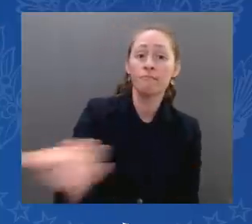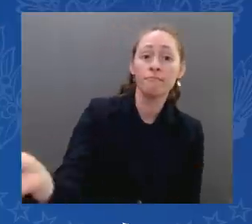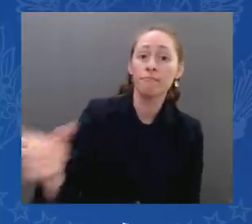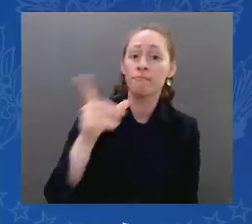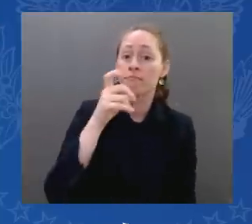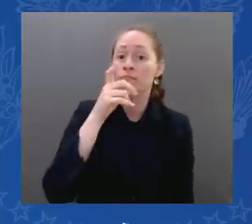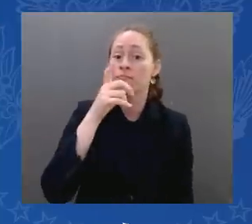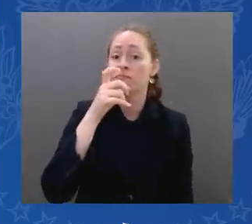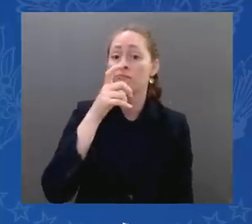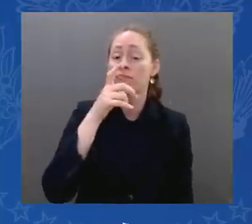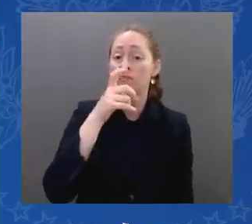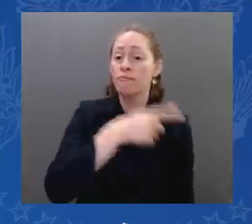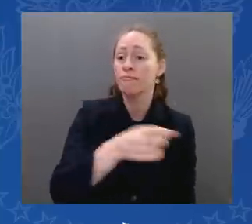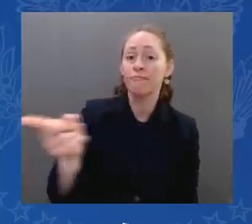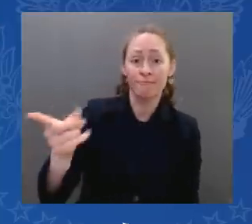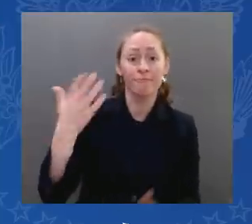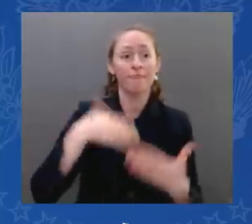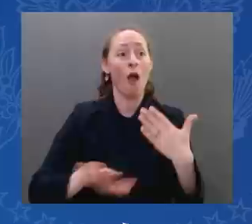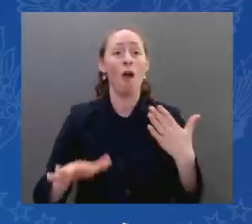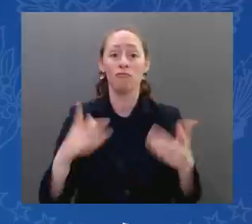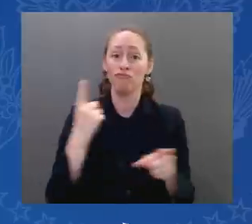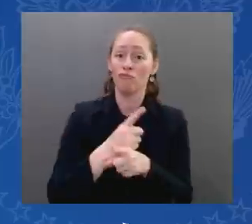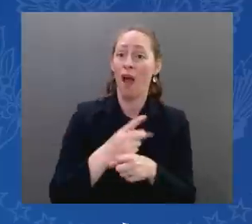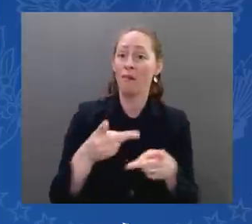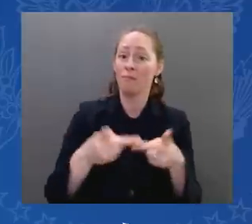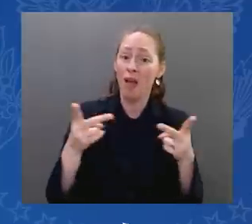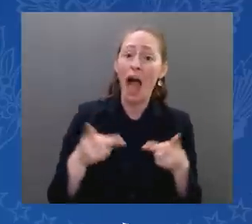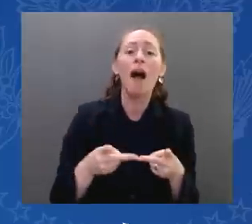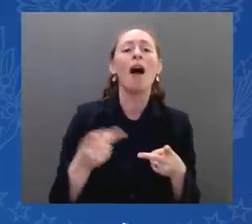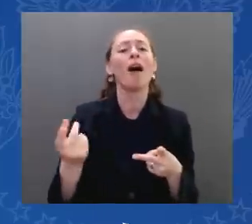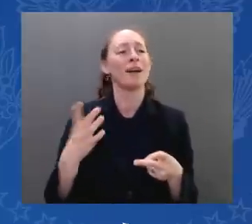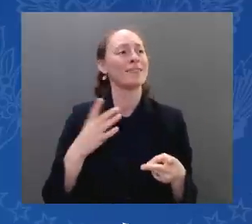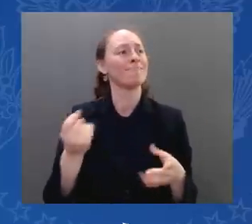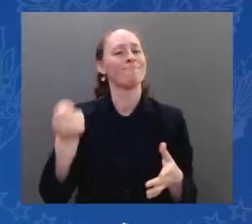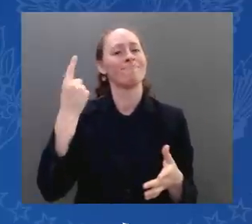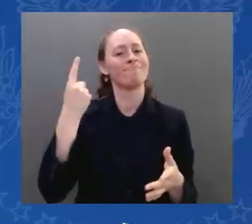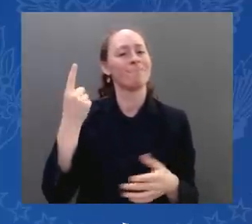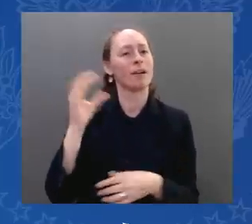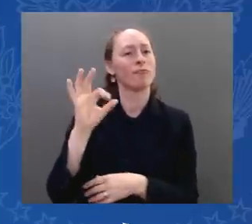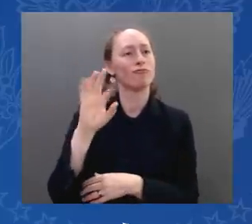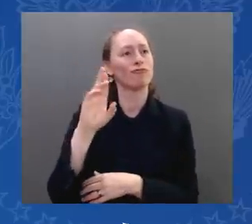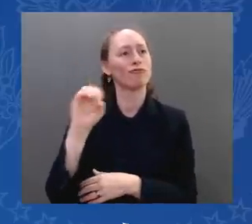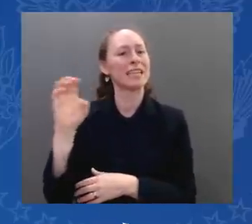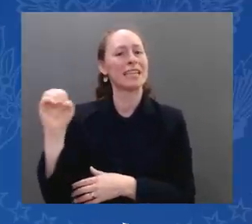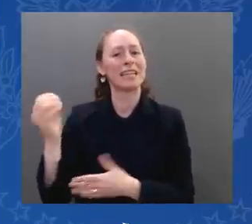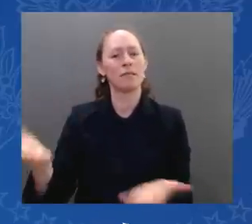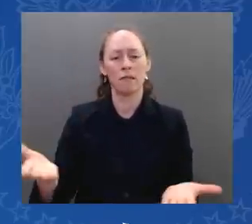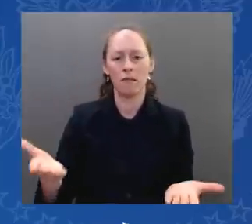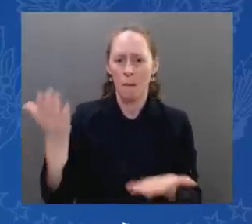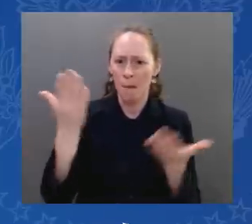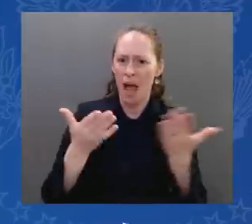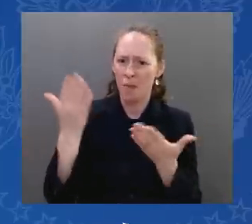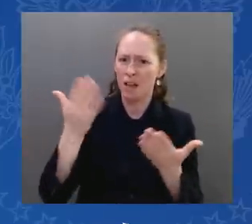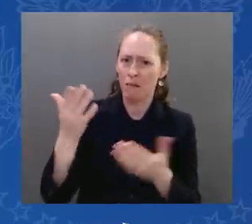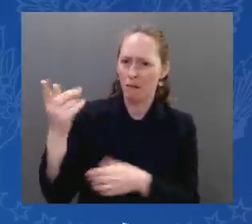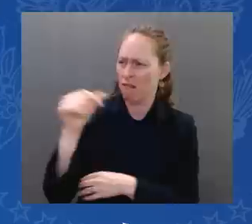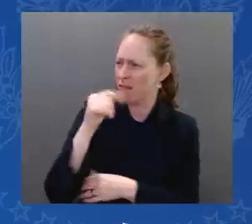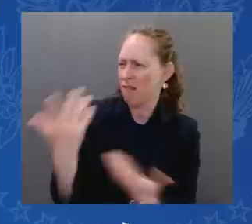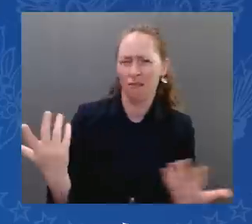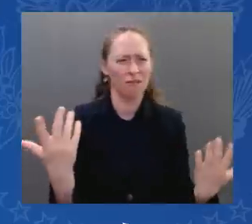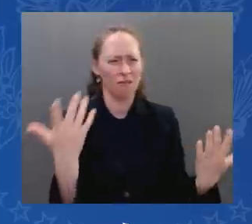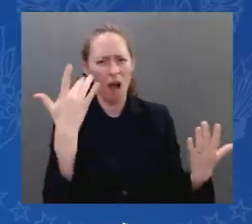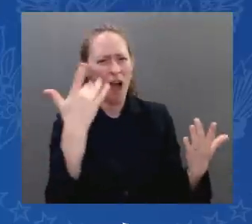democracy. What did we do to them? What makes them crash planes into